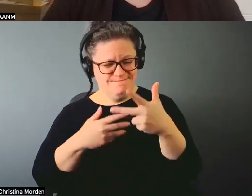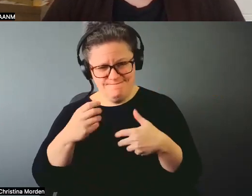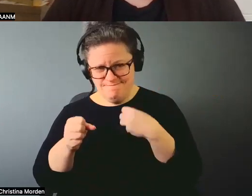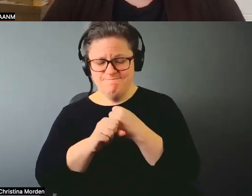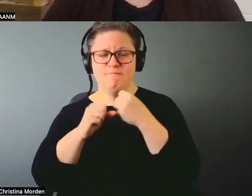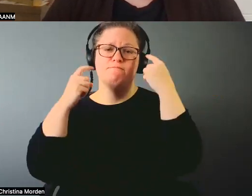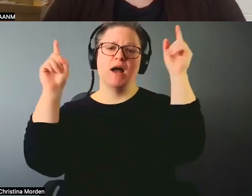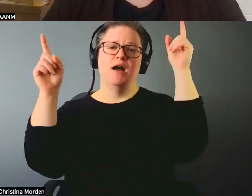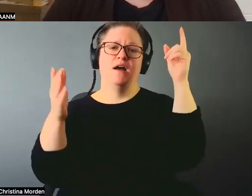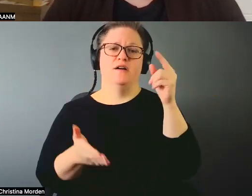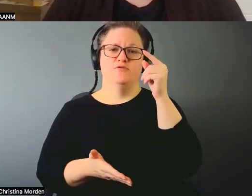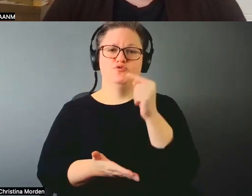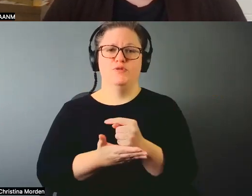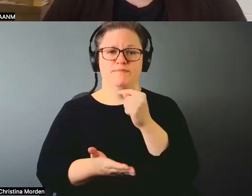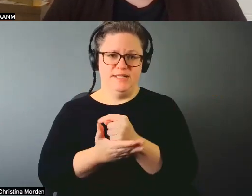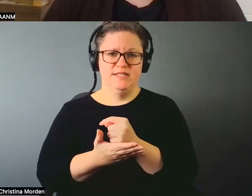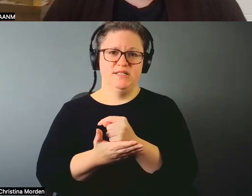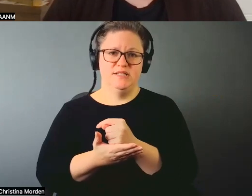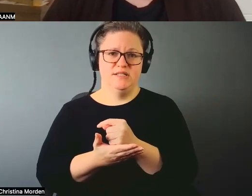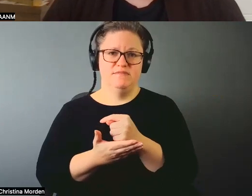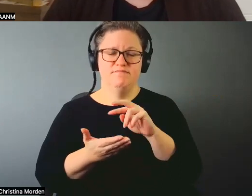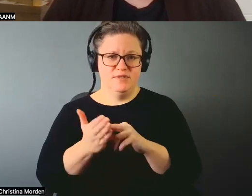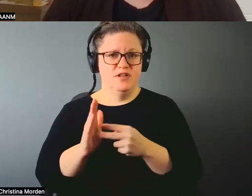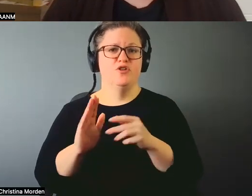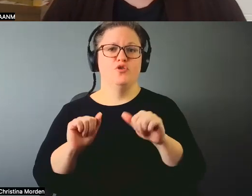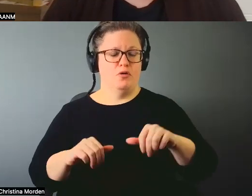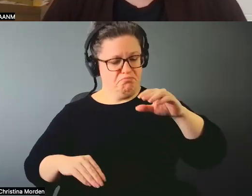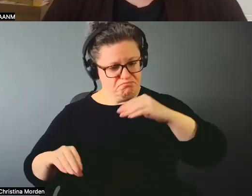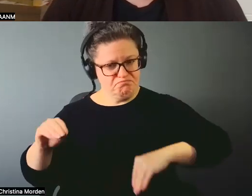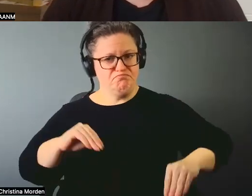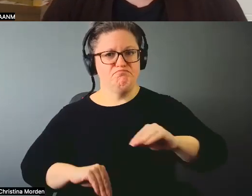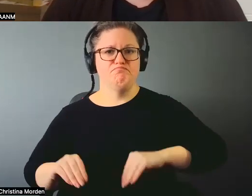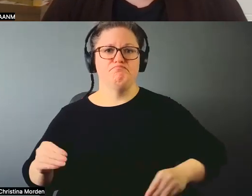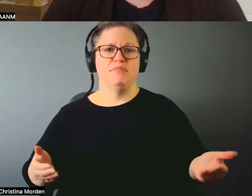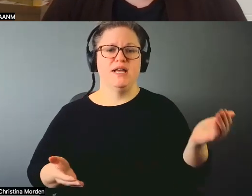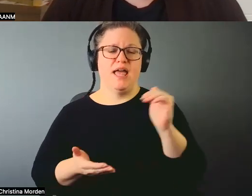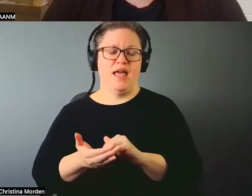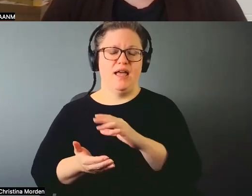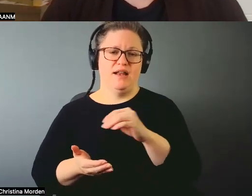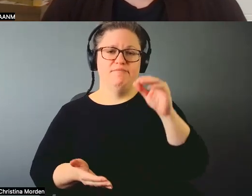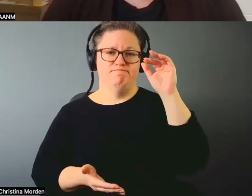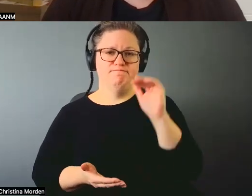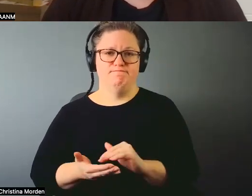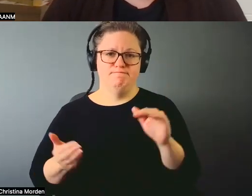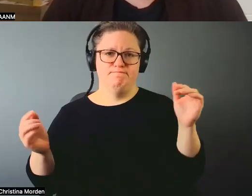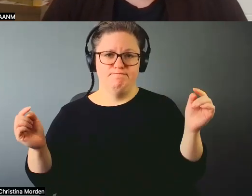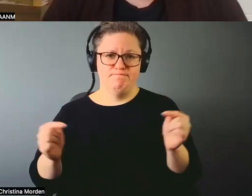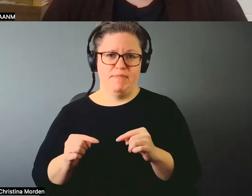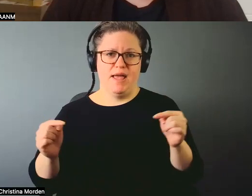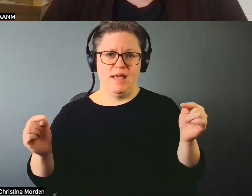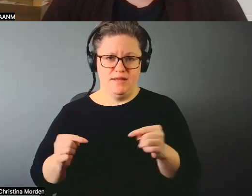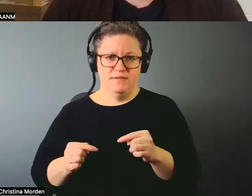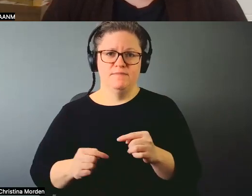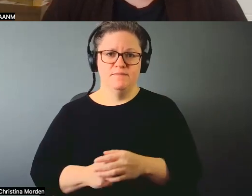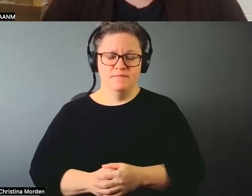you know, got my mobility and, of course, lessened the pain that I had in my body every day.